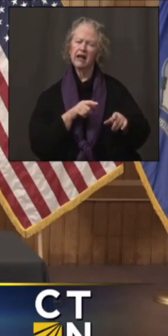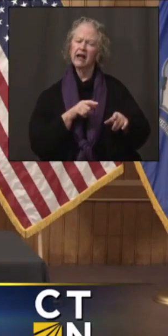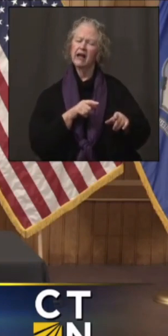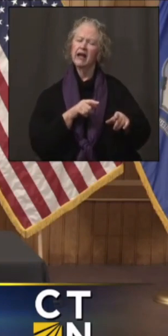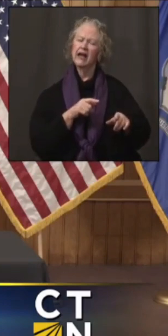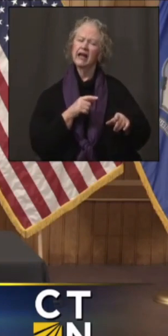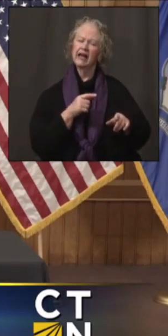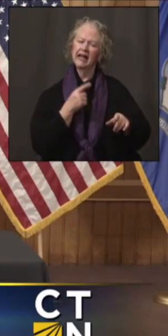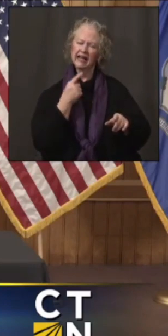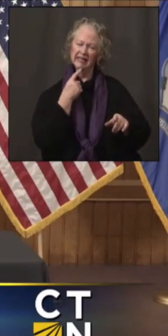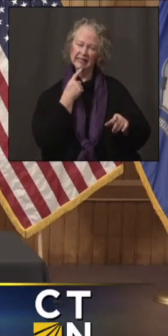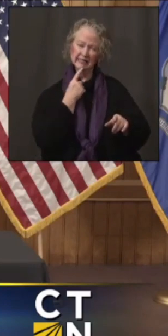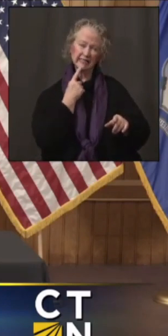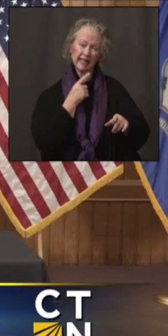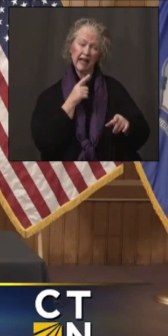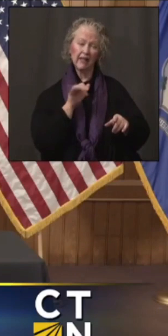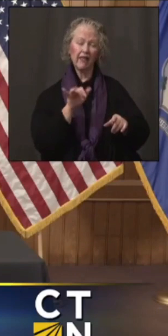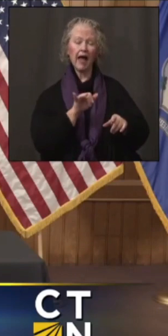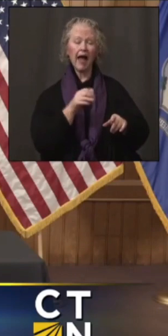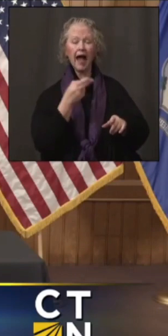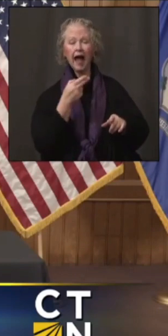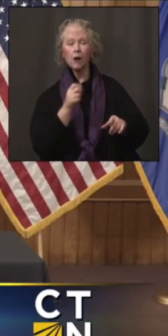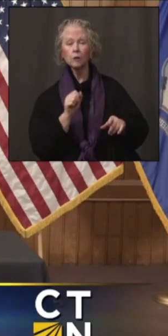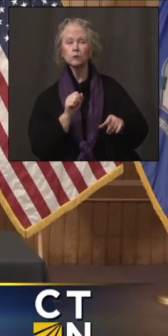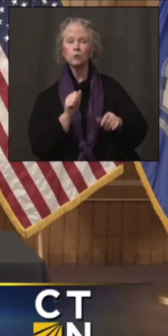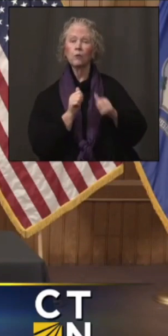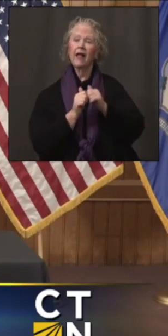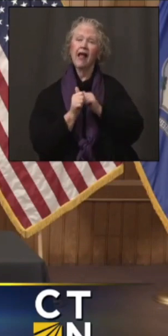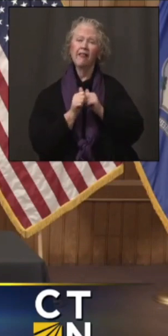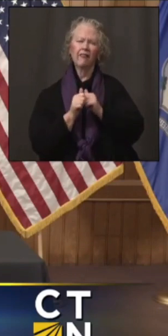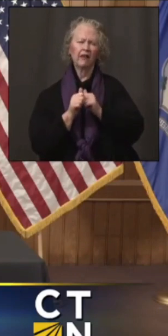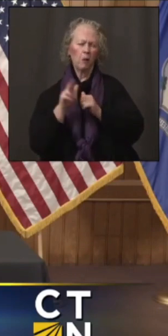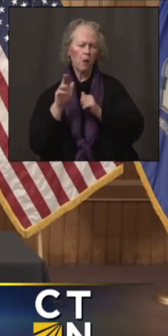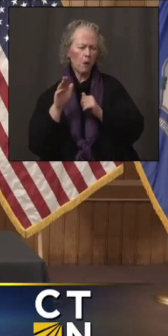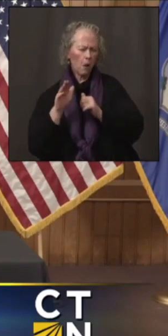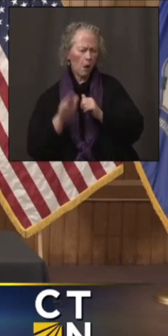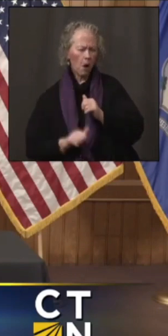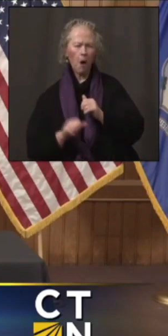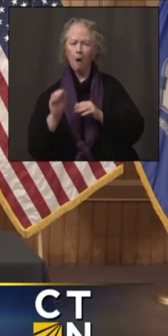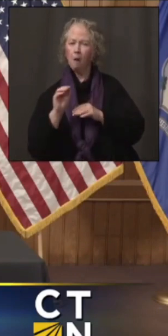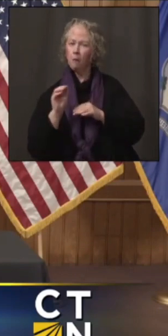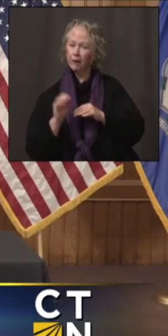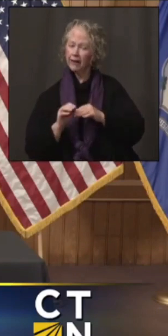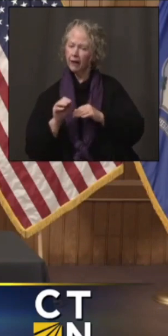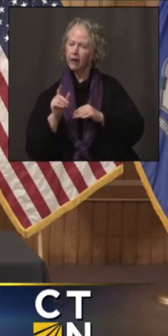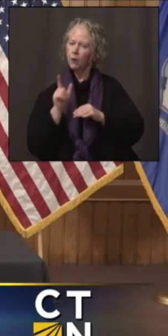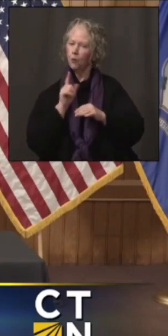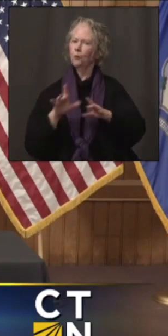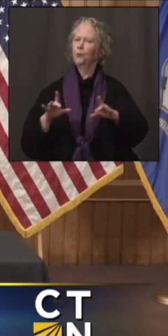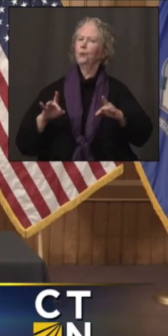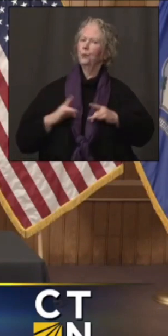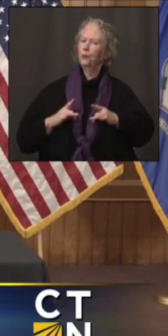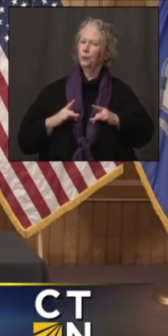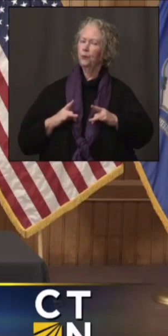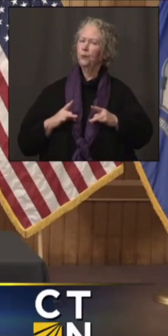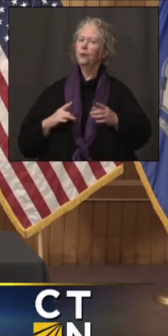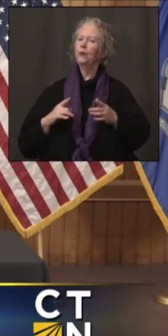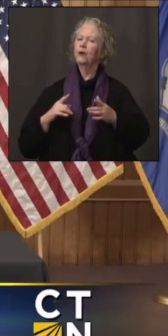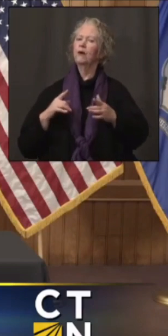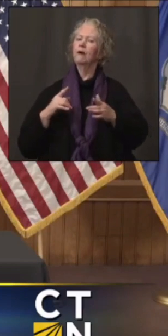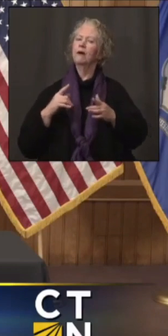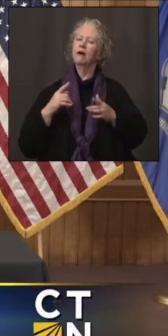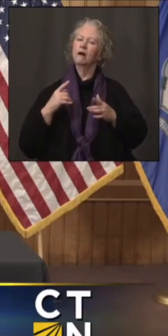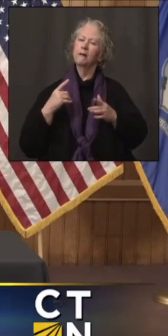of high school athletes who have been infected as a direct result of school sports.